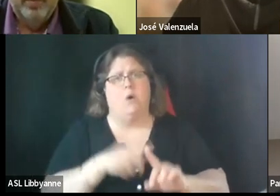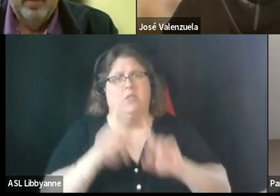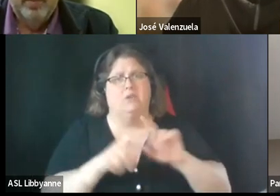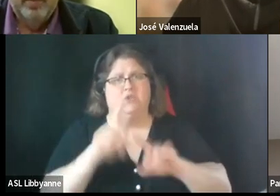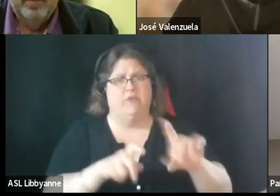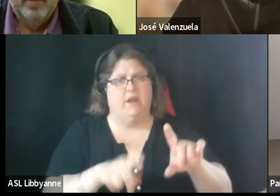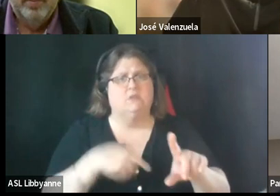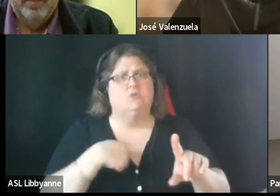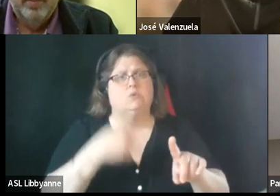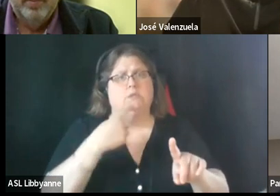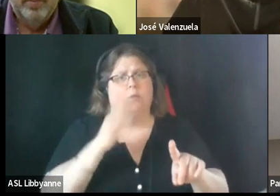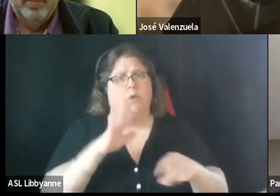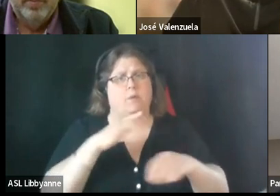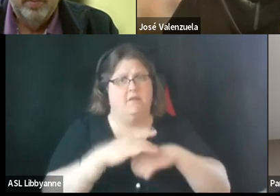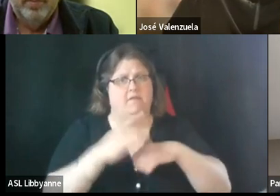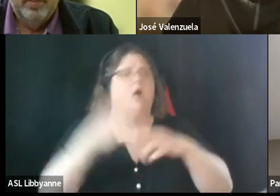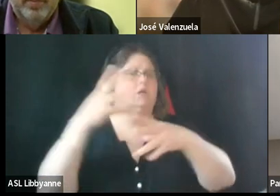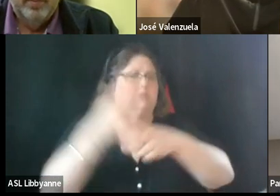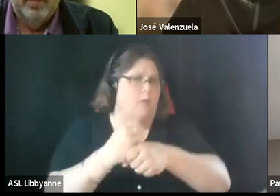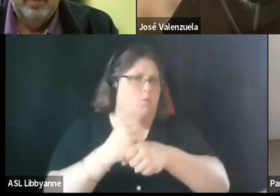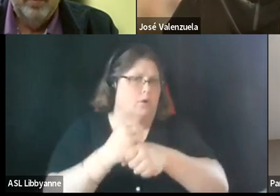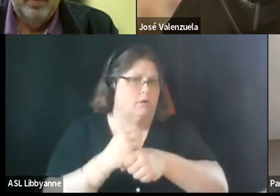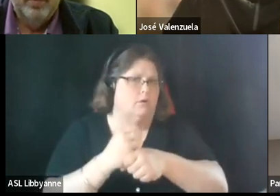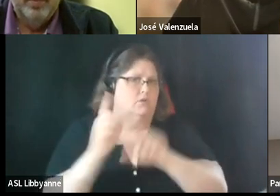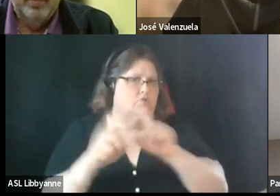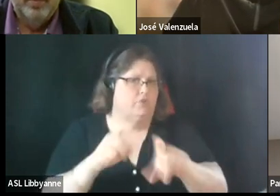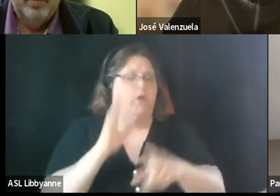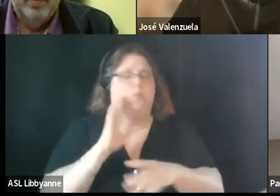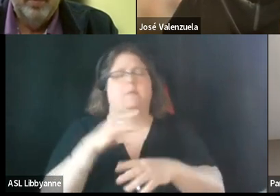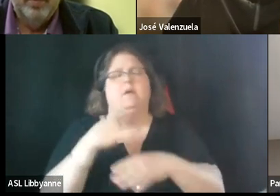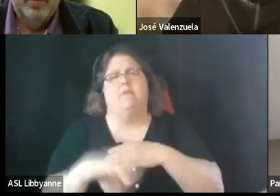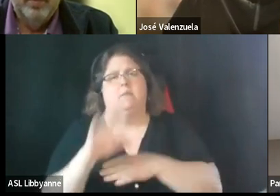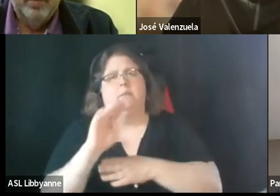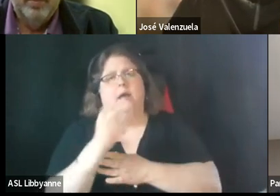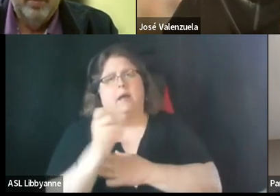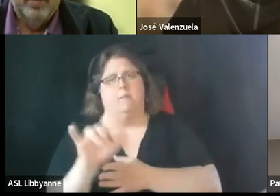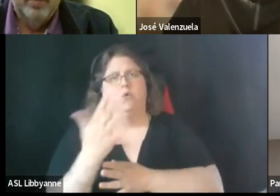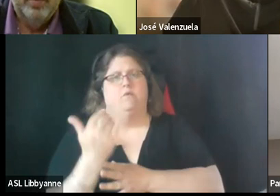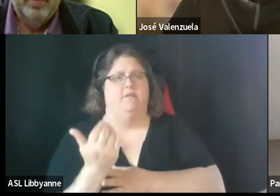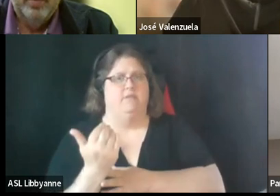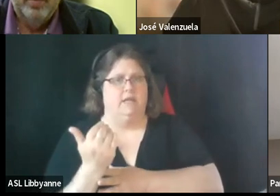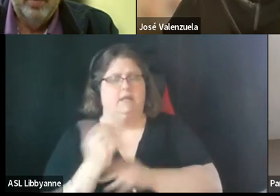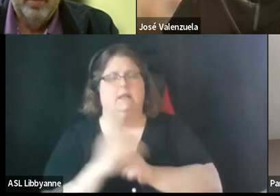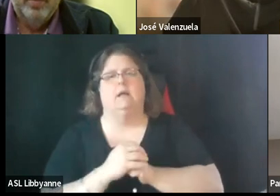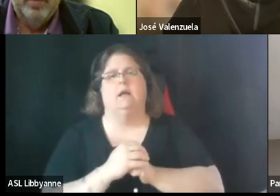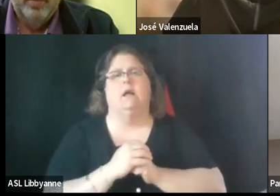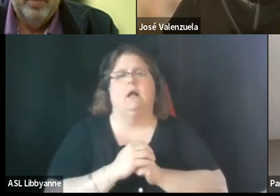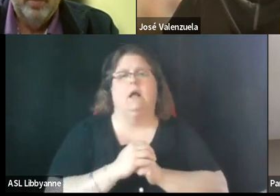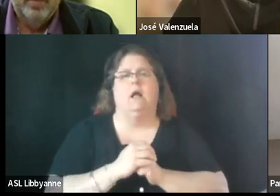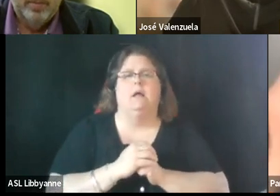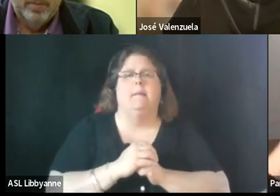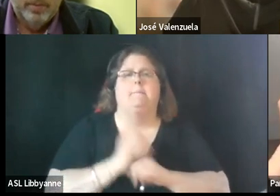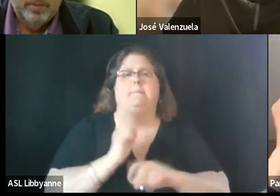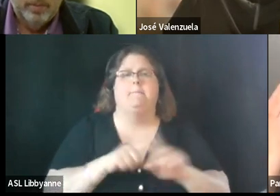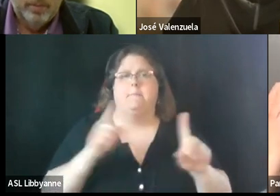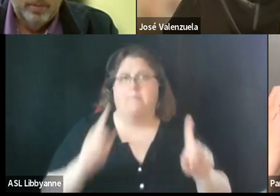available summarized version of them um april 15th as far as the videos and the texas